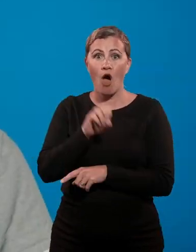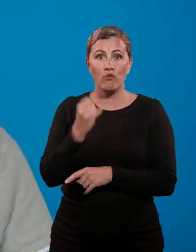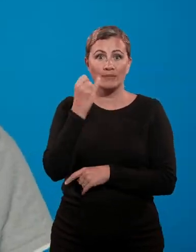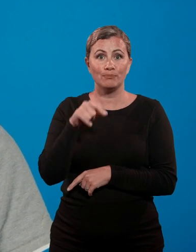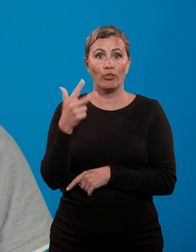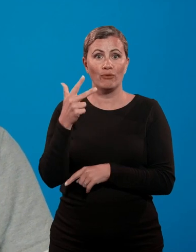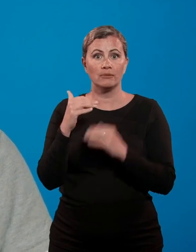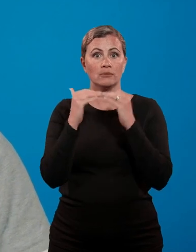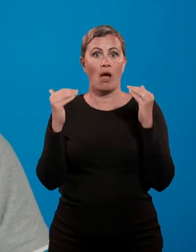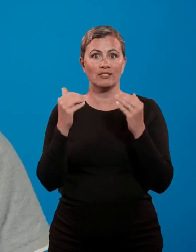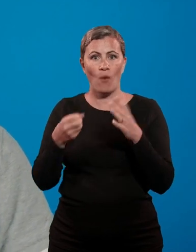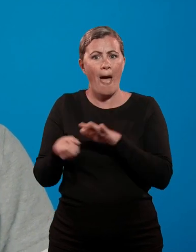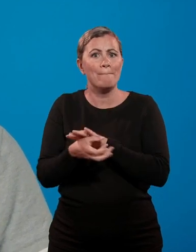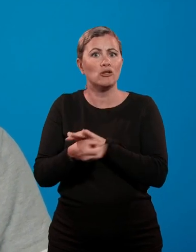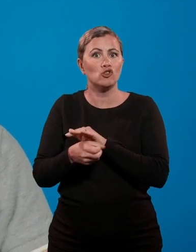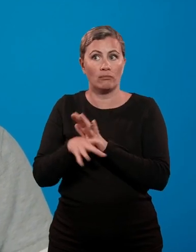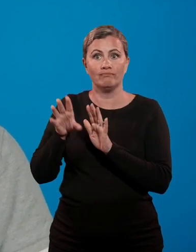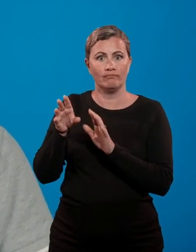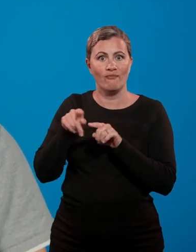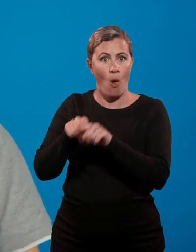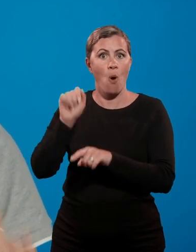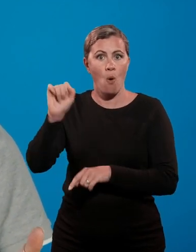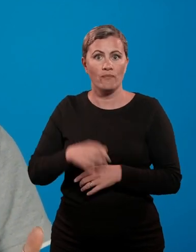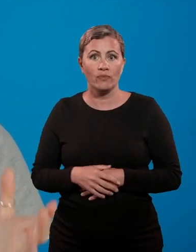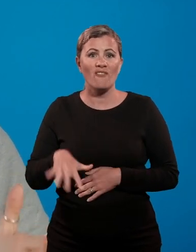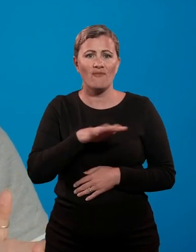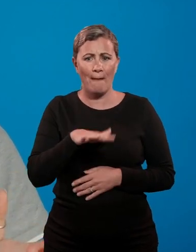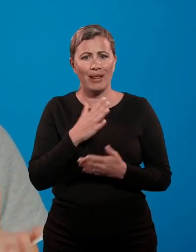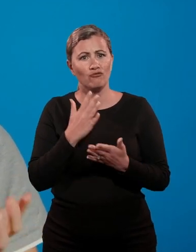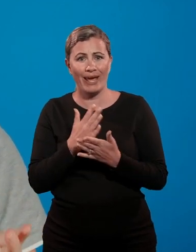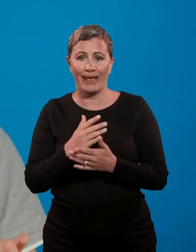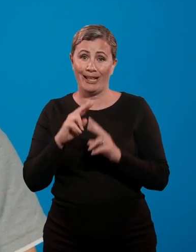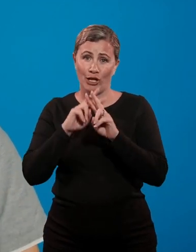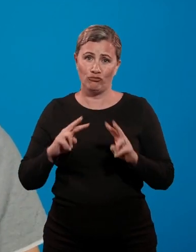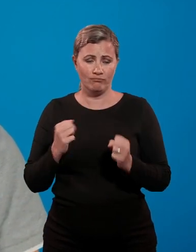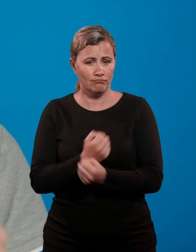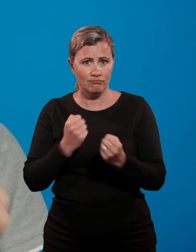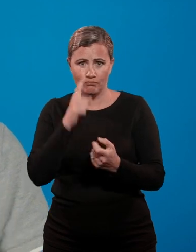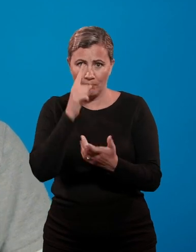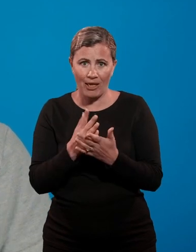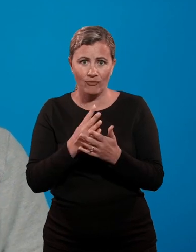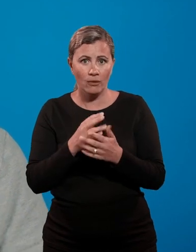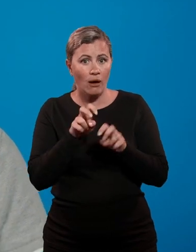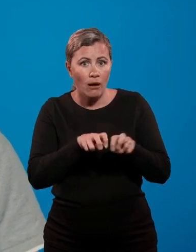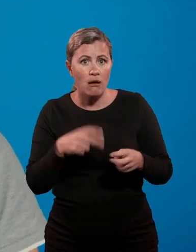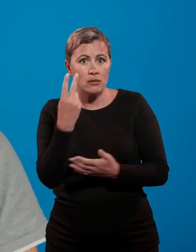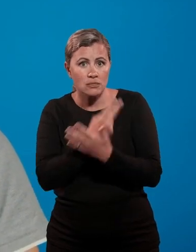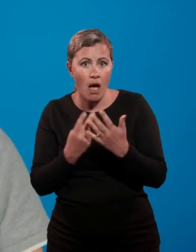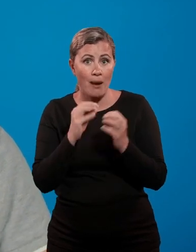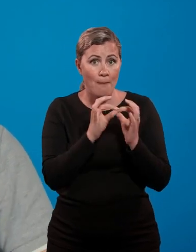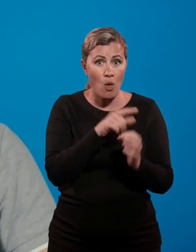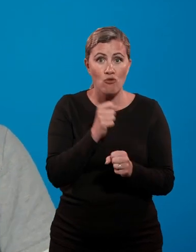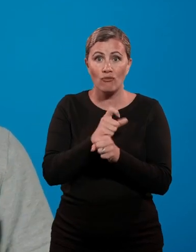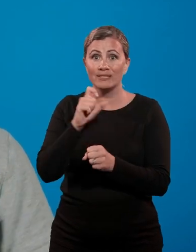Family has always been core to Citroen's passenger car designs, and Berlingo and Grand C4 Space Tourer are just two great examples of the brand